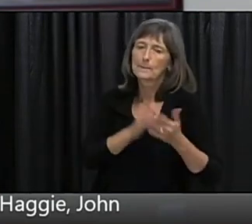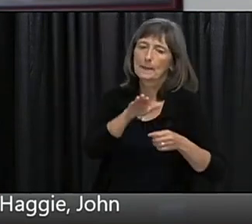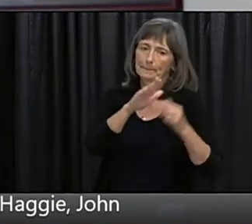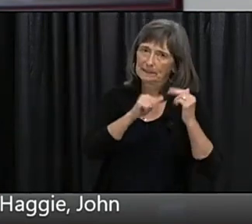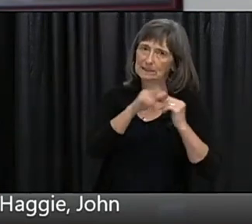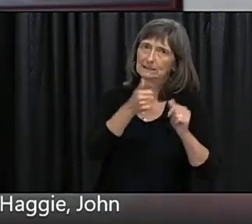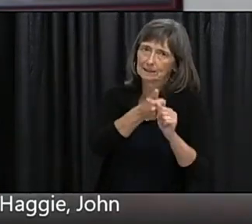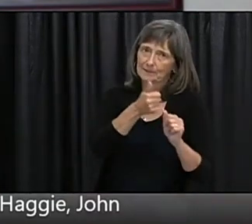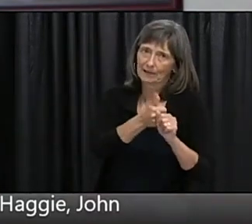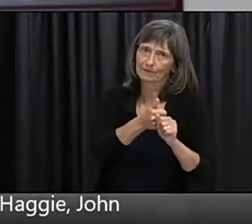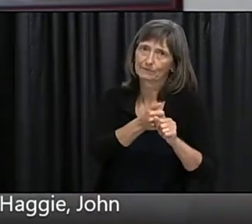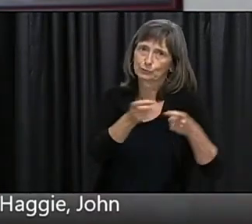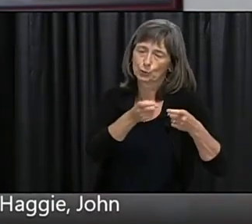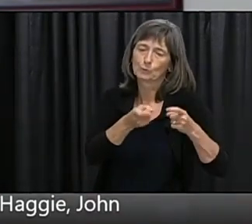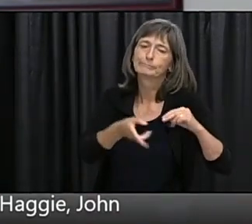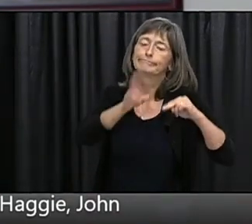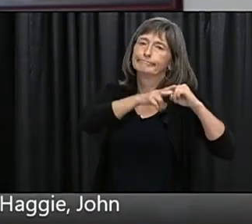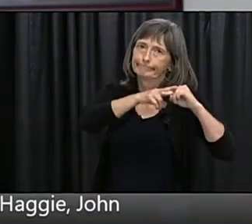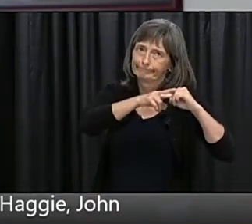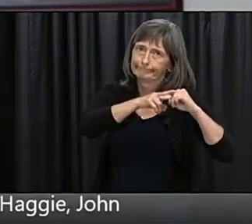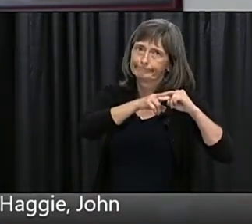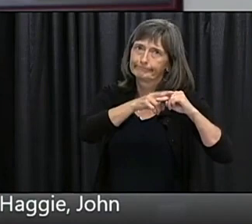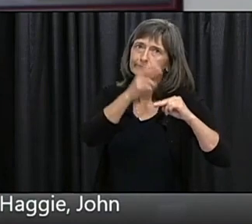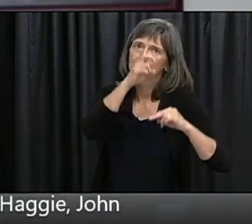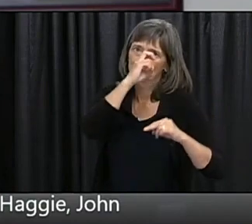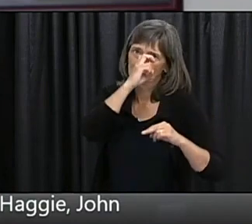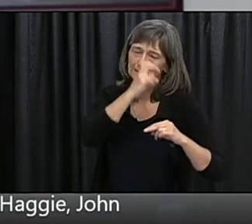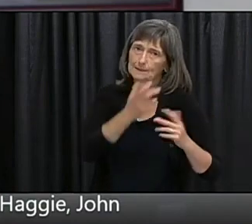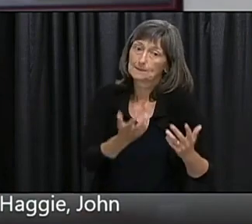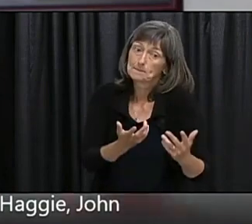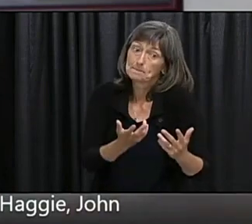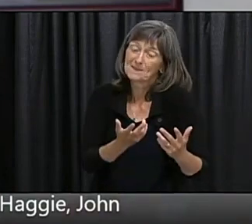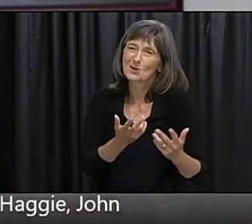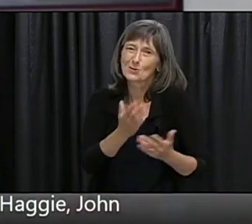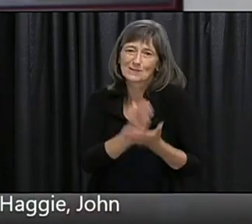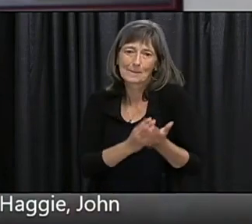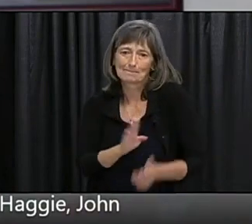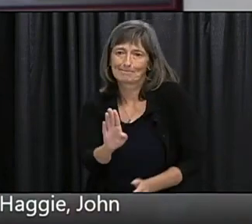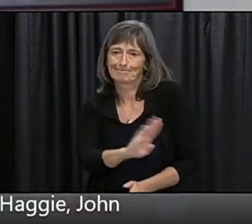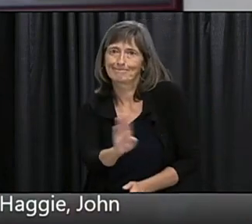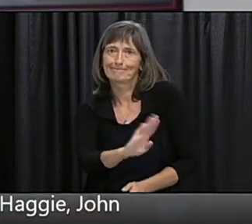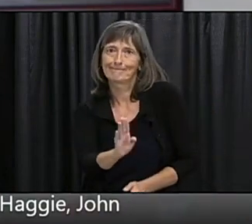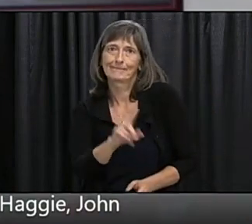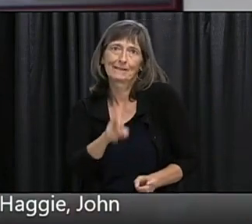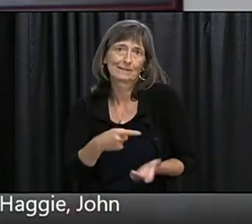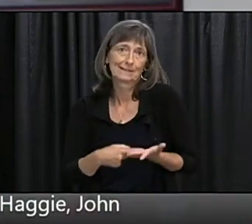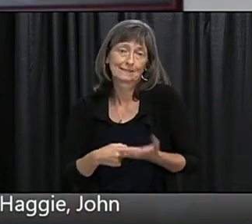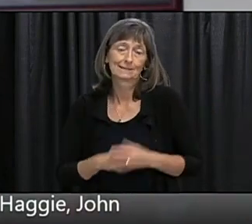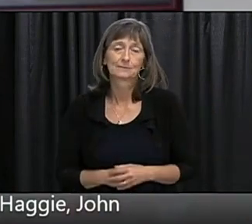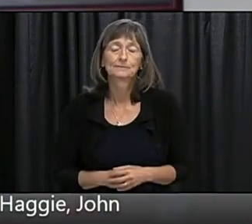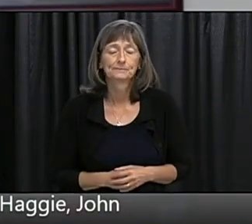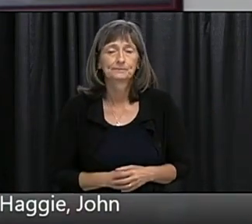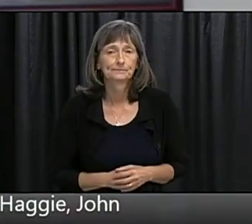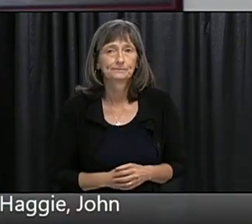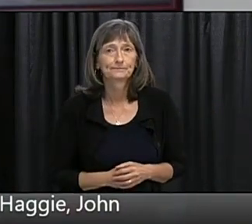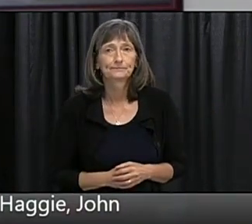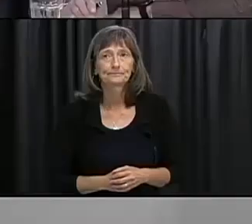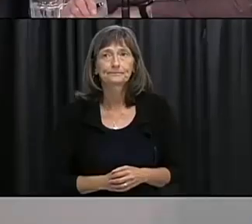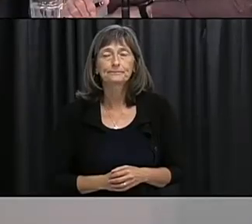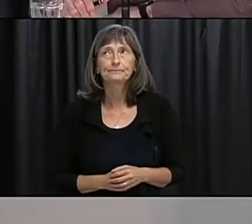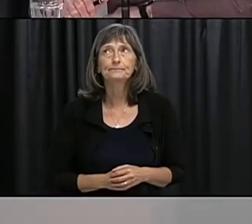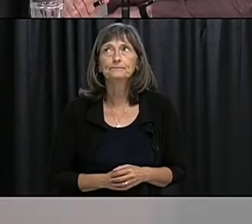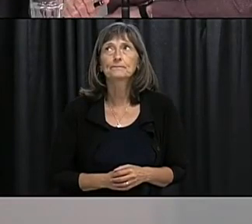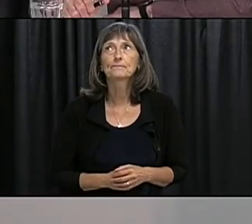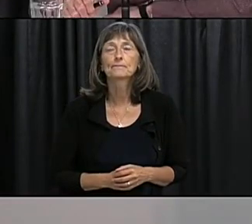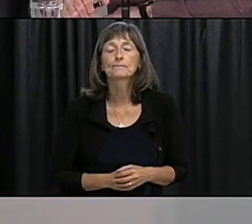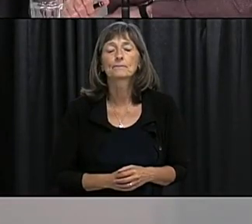facilities so there may be a different answer if it's a private home versus an RHA facility Thank you